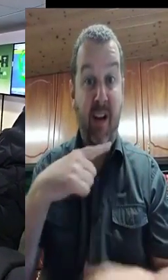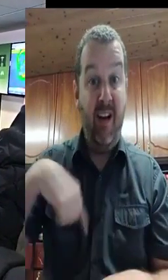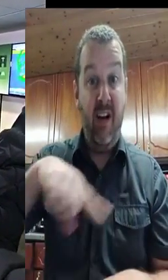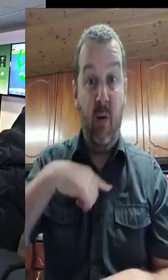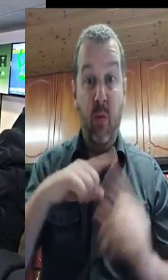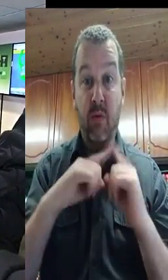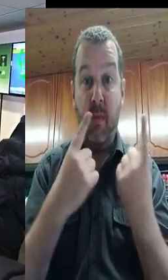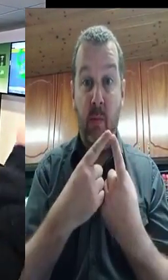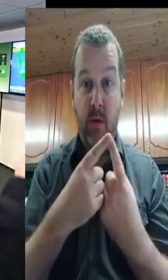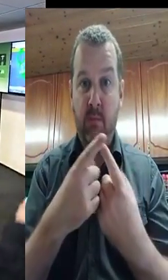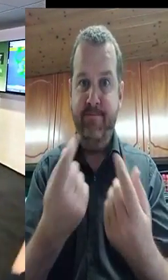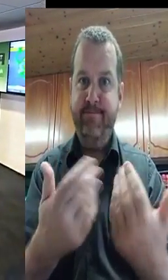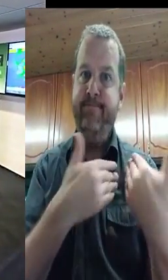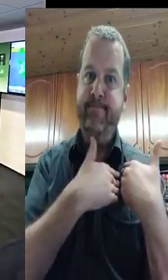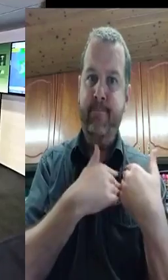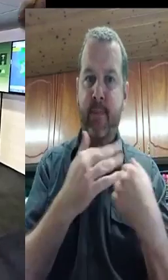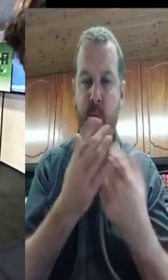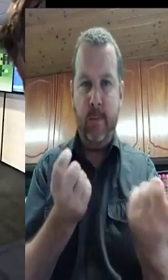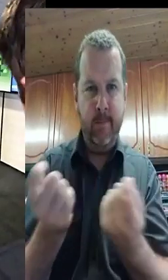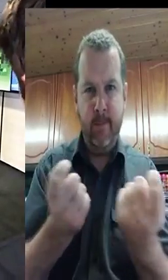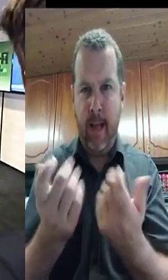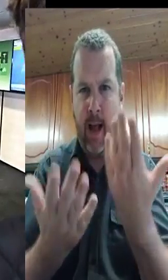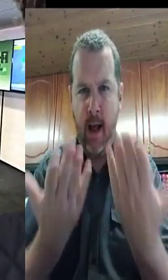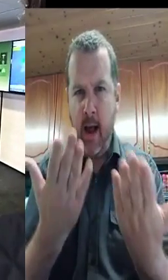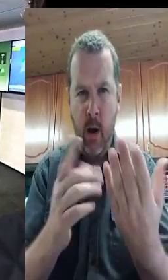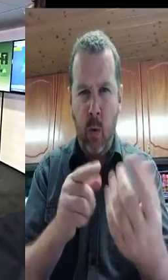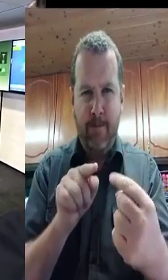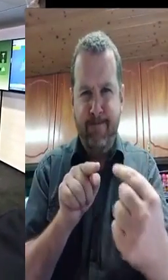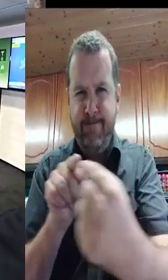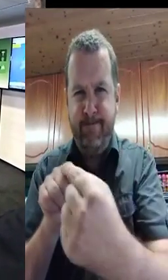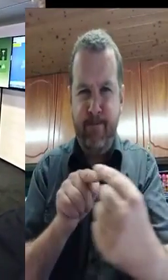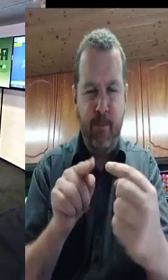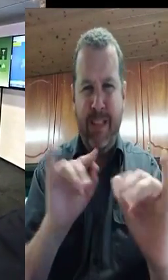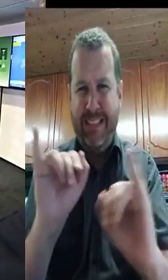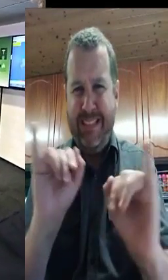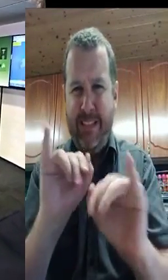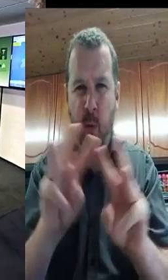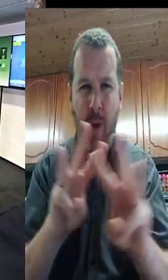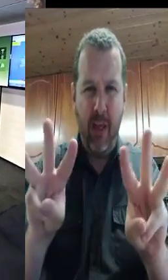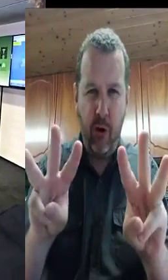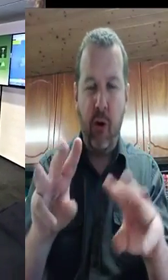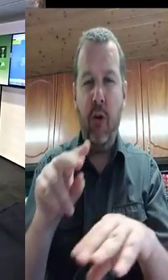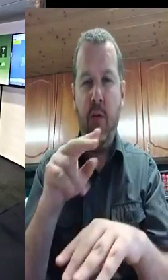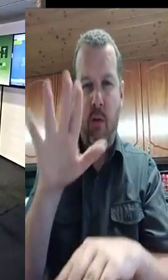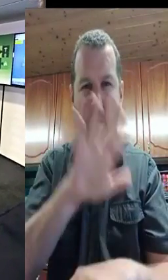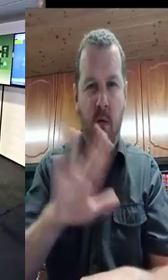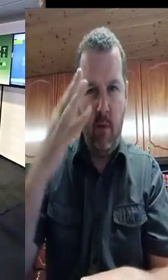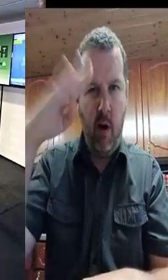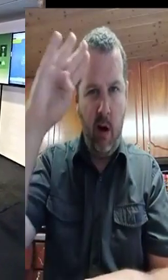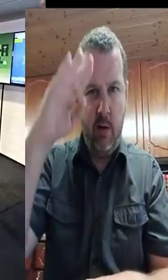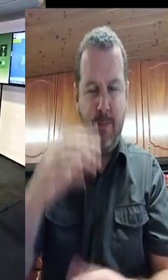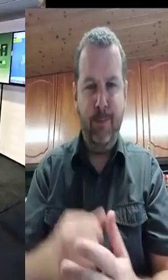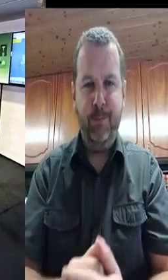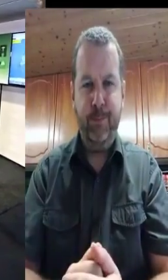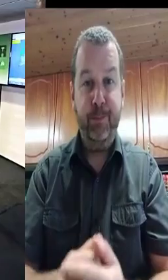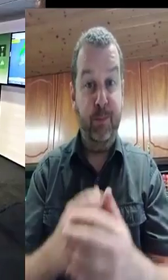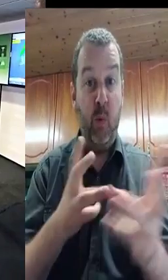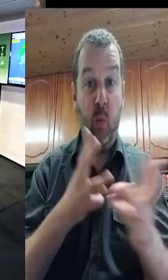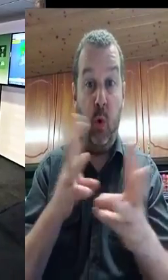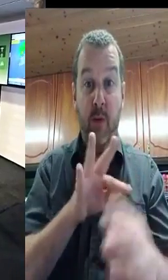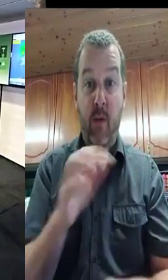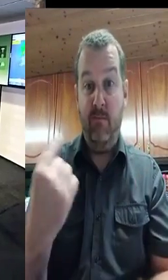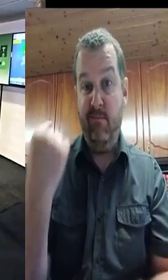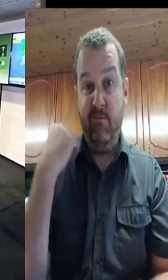We're designated as lead government department for coordinating the response to severe weather emergencies at national level. And we've been working since